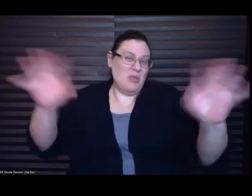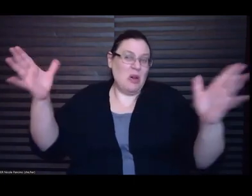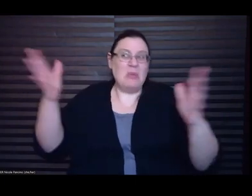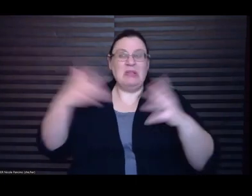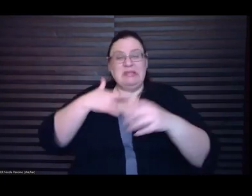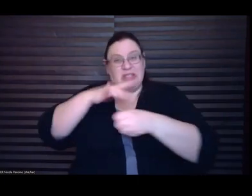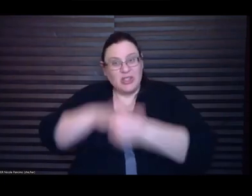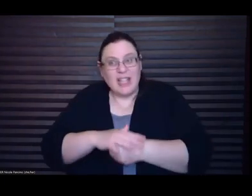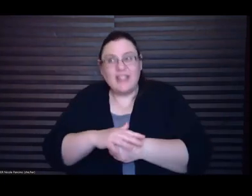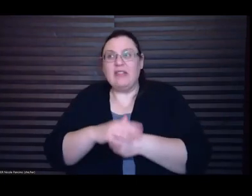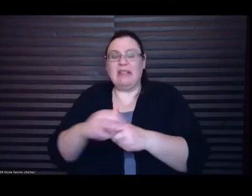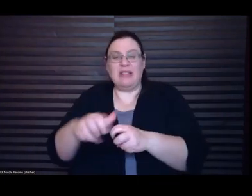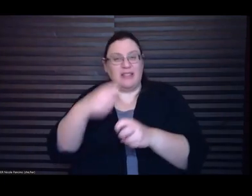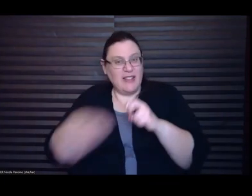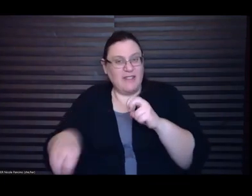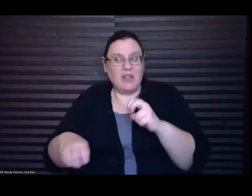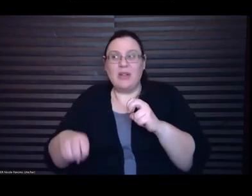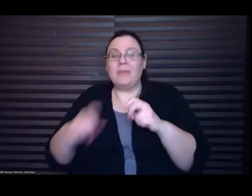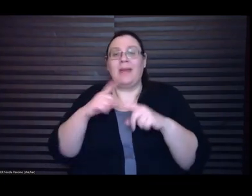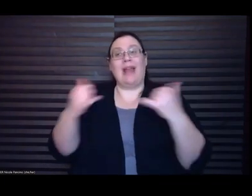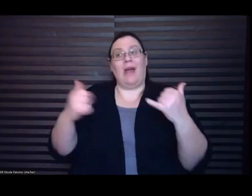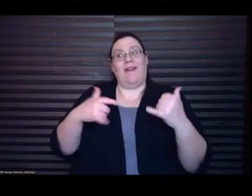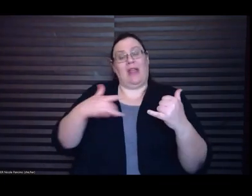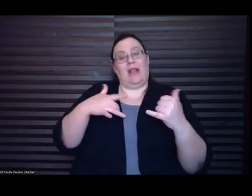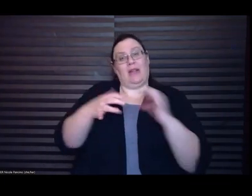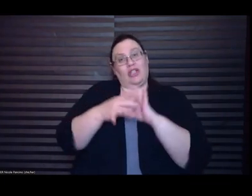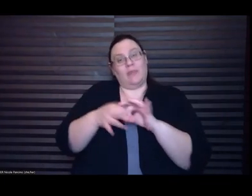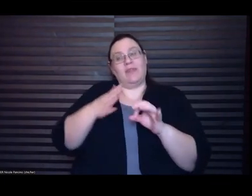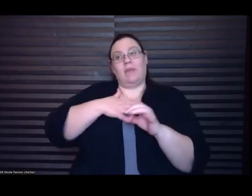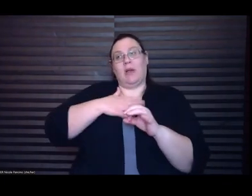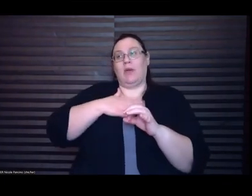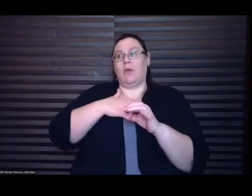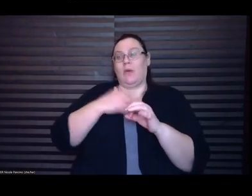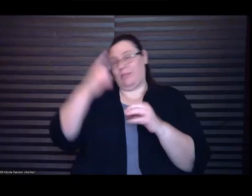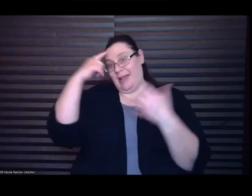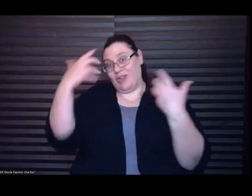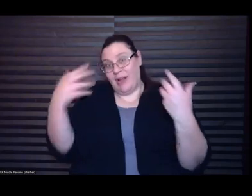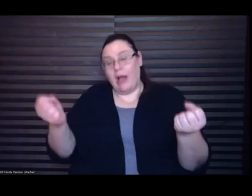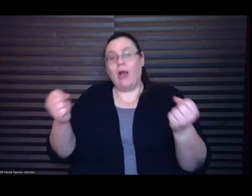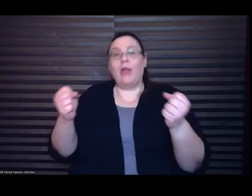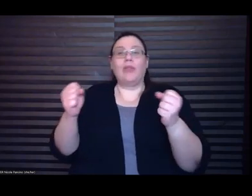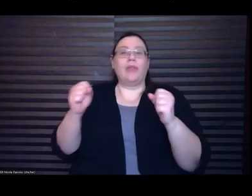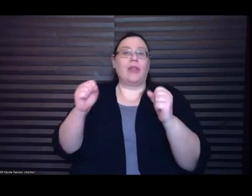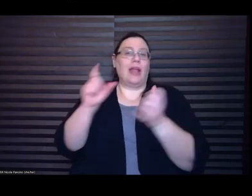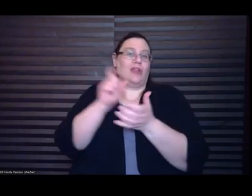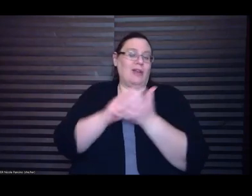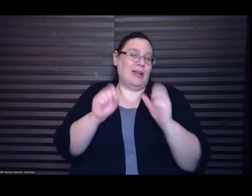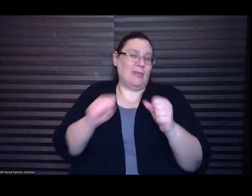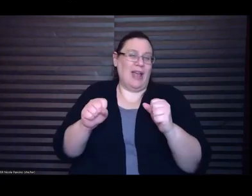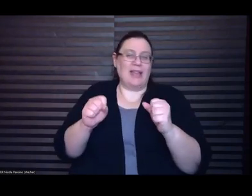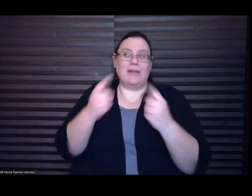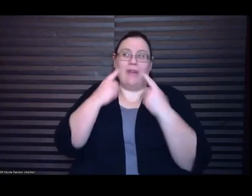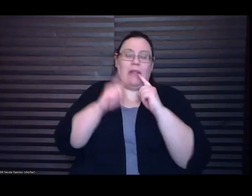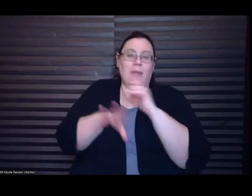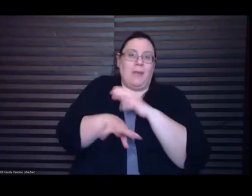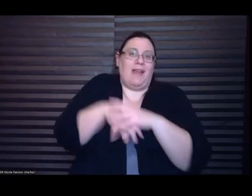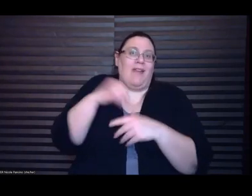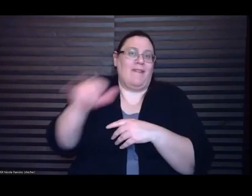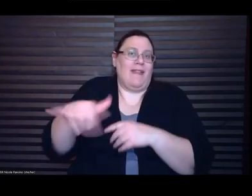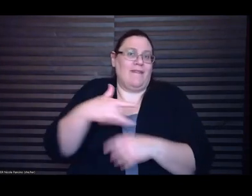like mental health and writing for capacity kind of climbing out of it um like I am writing new work now like I finally feel kind of ready to do that